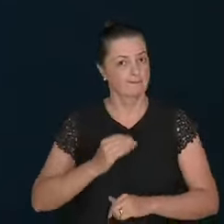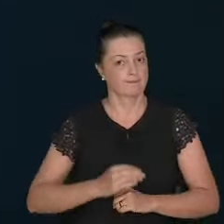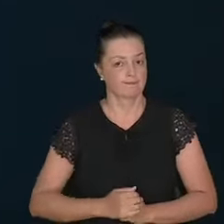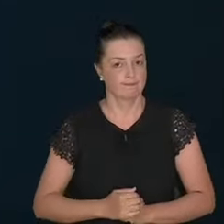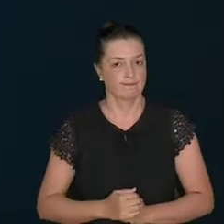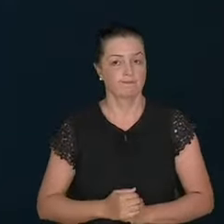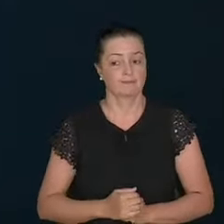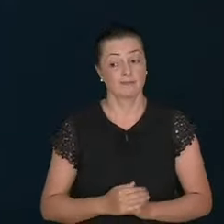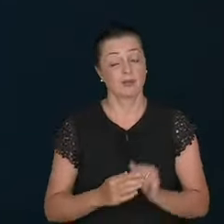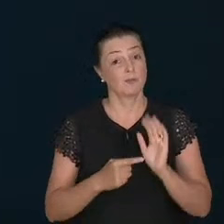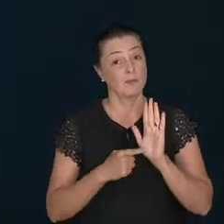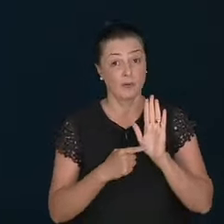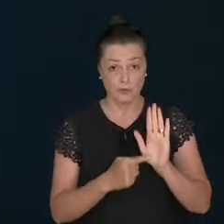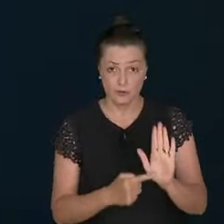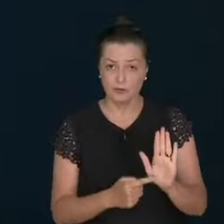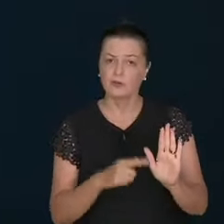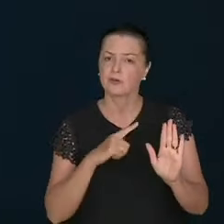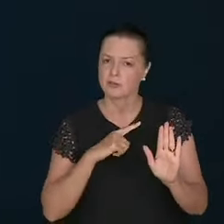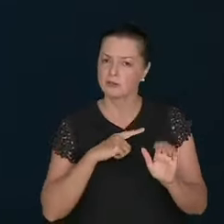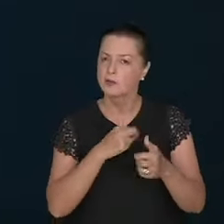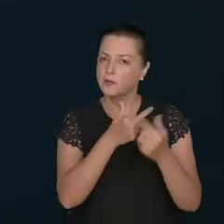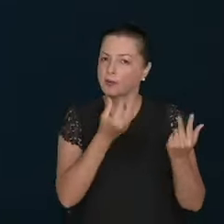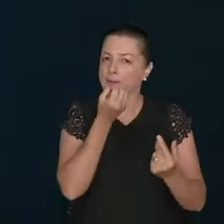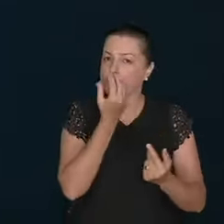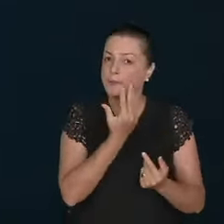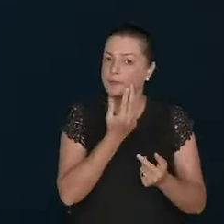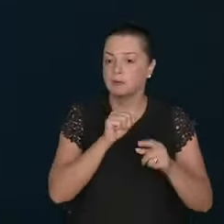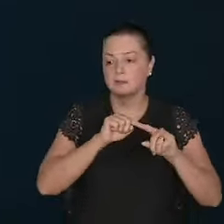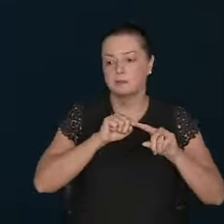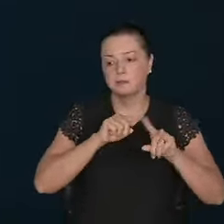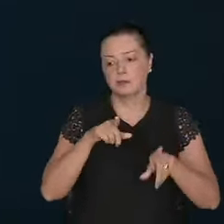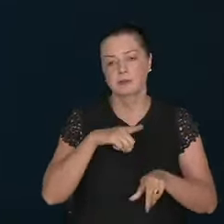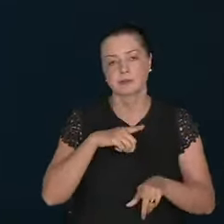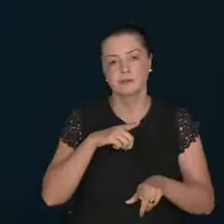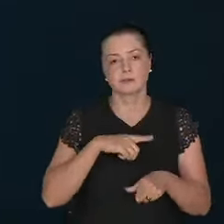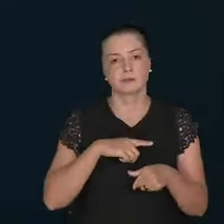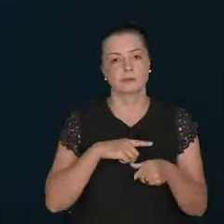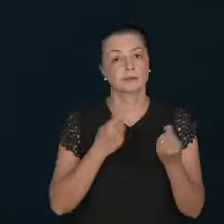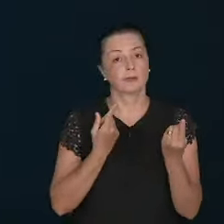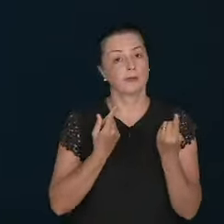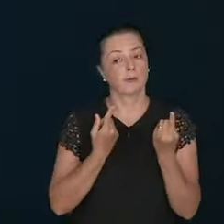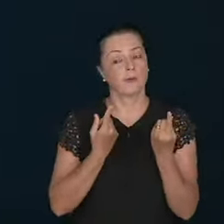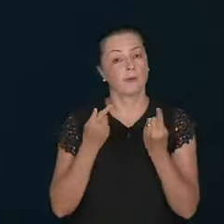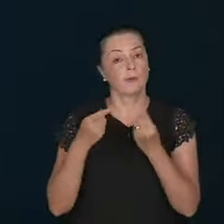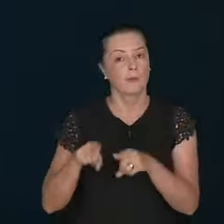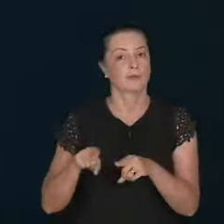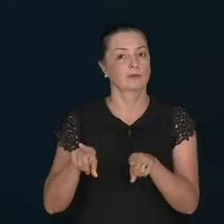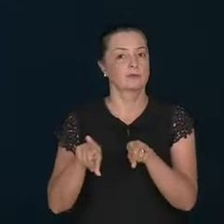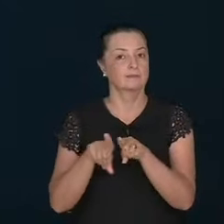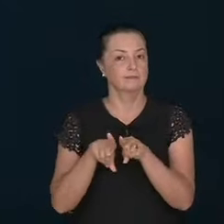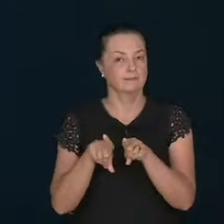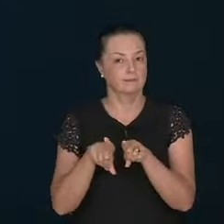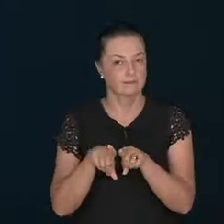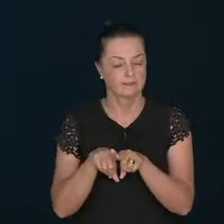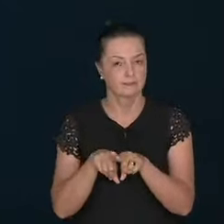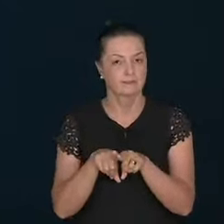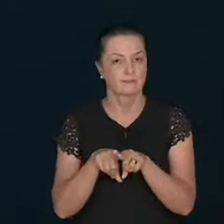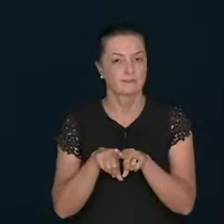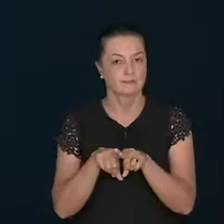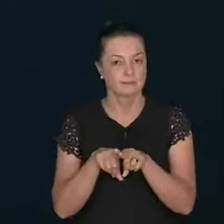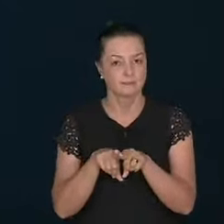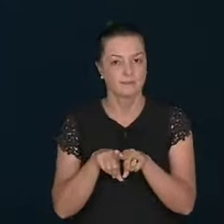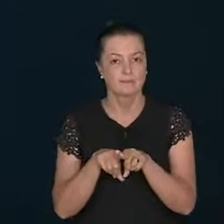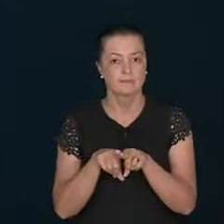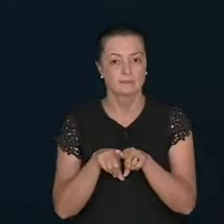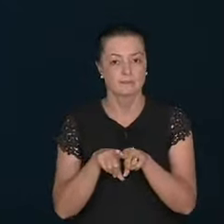you. So, he showed what was good. Now he shows what he has against. Against